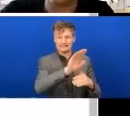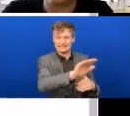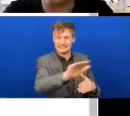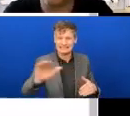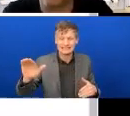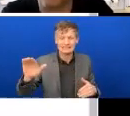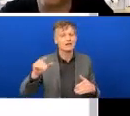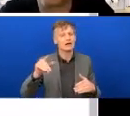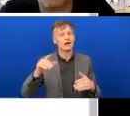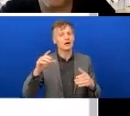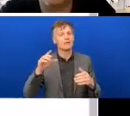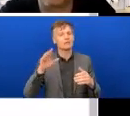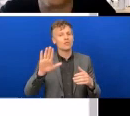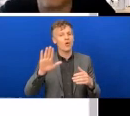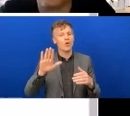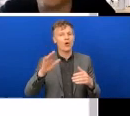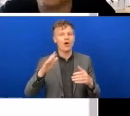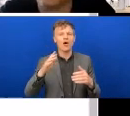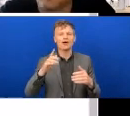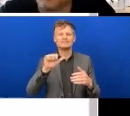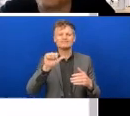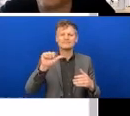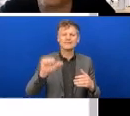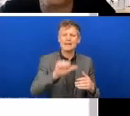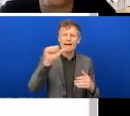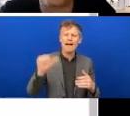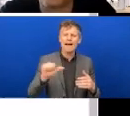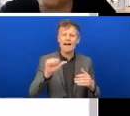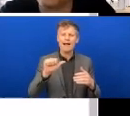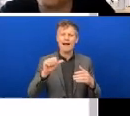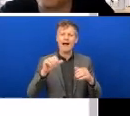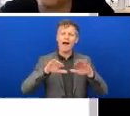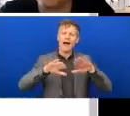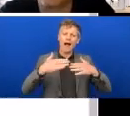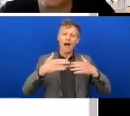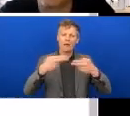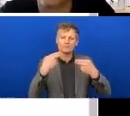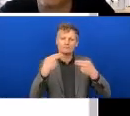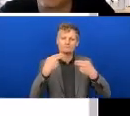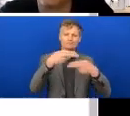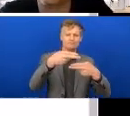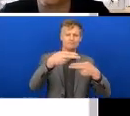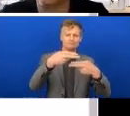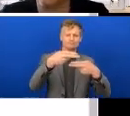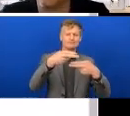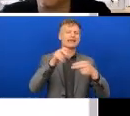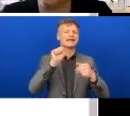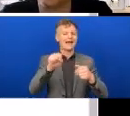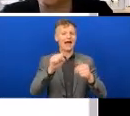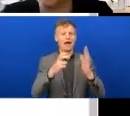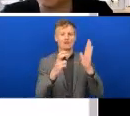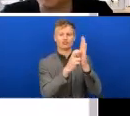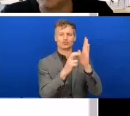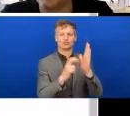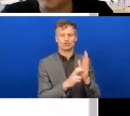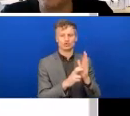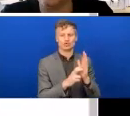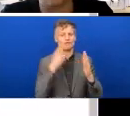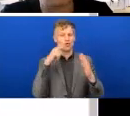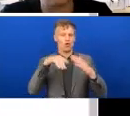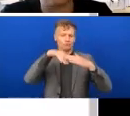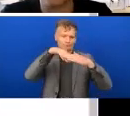email paths so that we can set up the registrations for you to be able to access the toolkit accordingly.